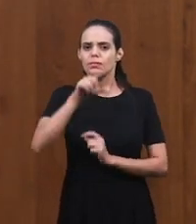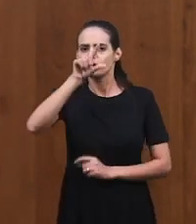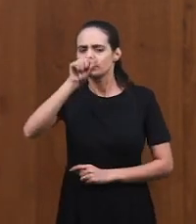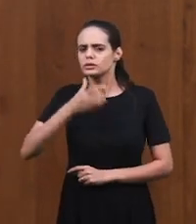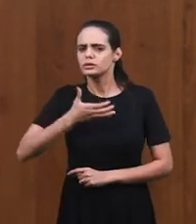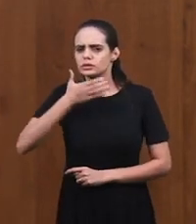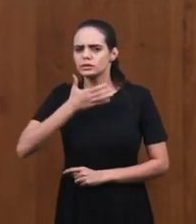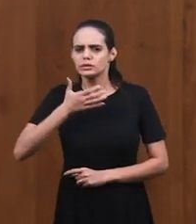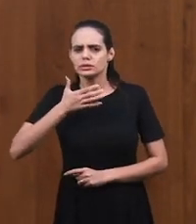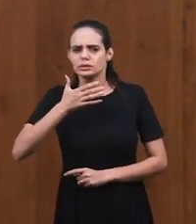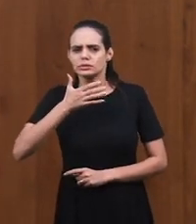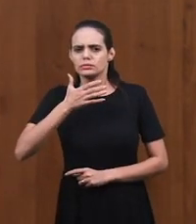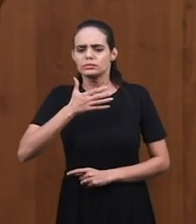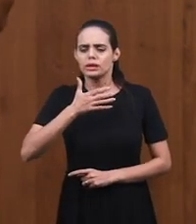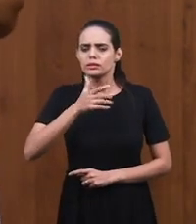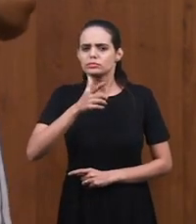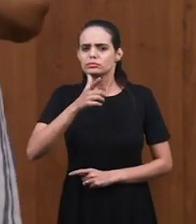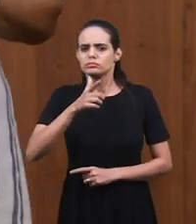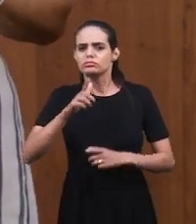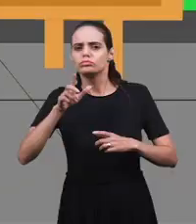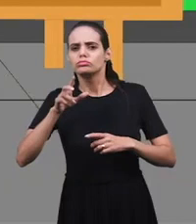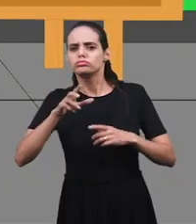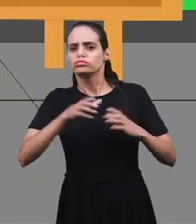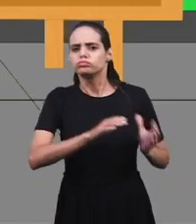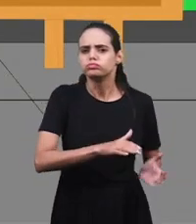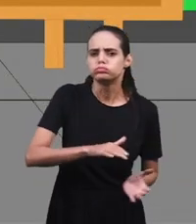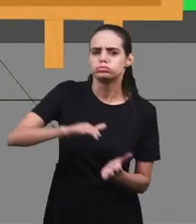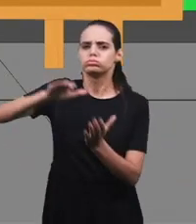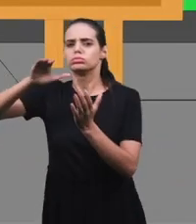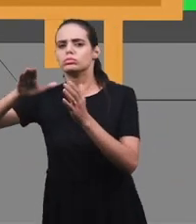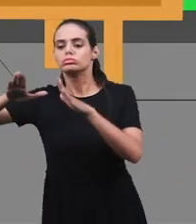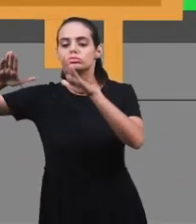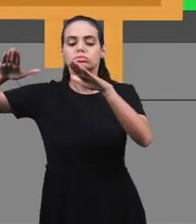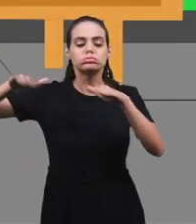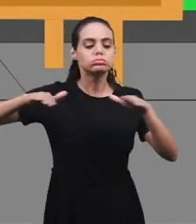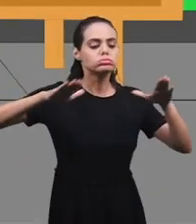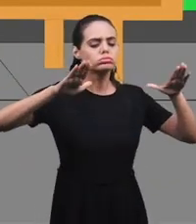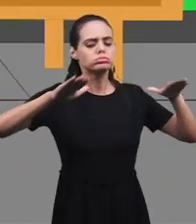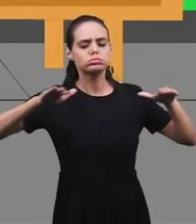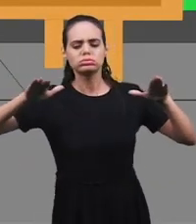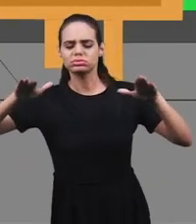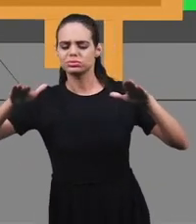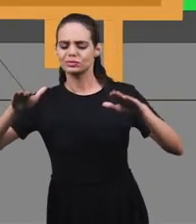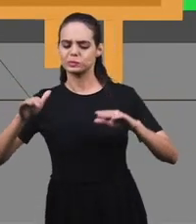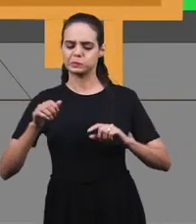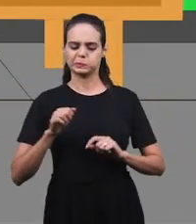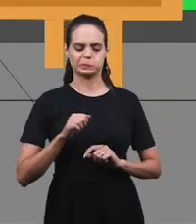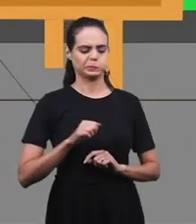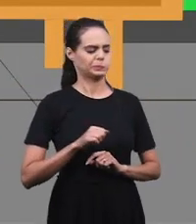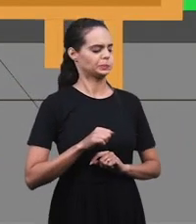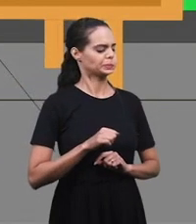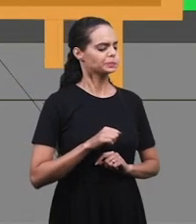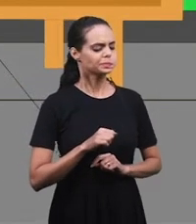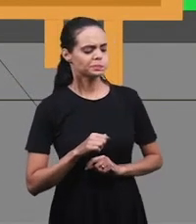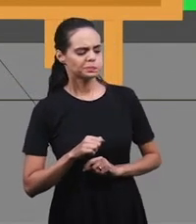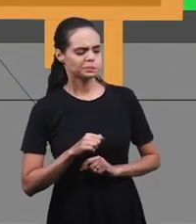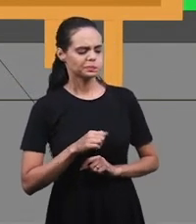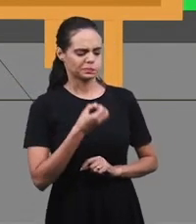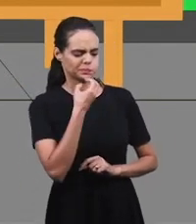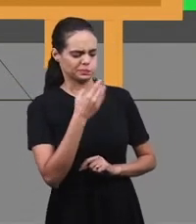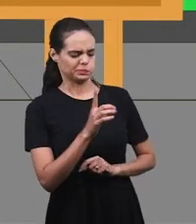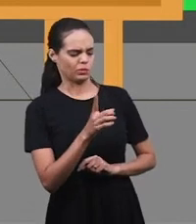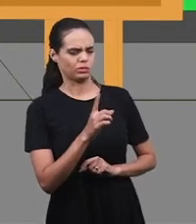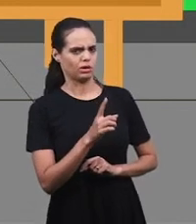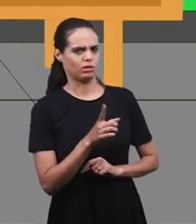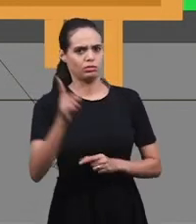the dove went, saw that things were not good and came back. The dove talks about the servant that is defined in